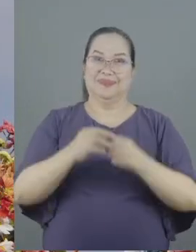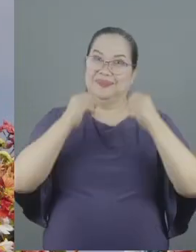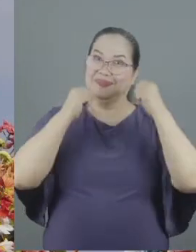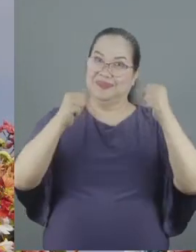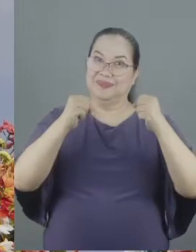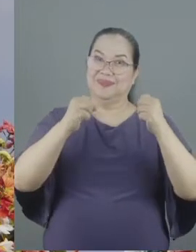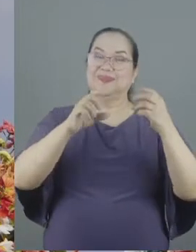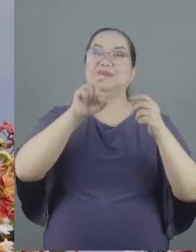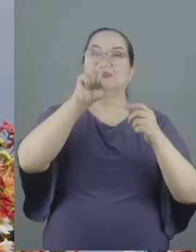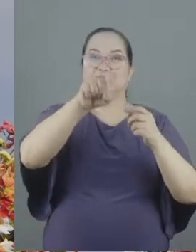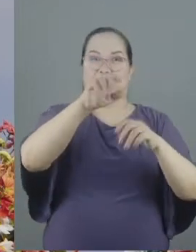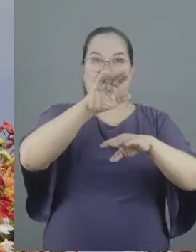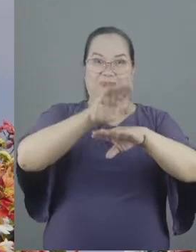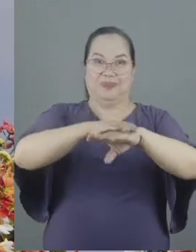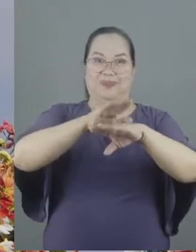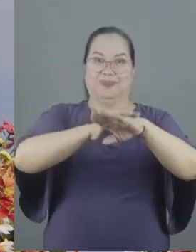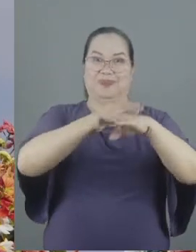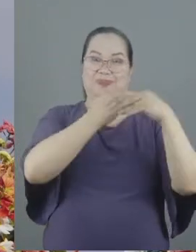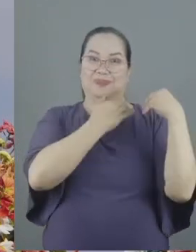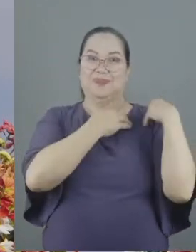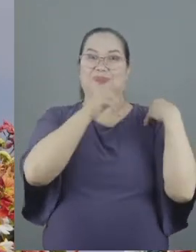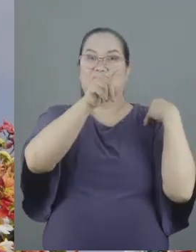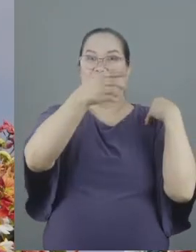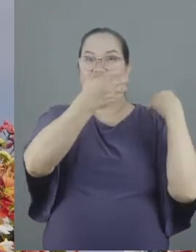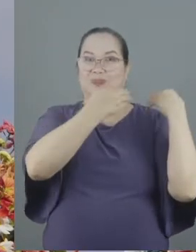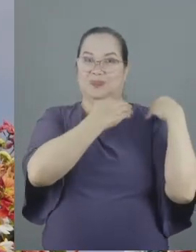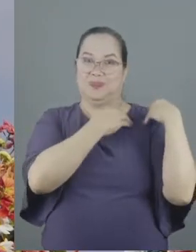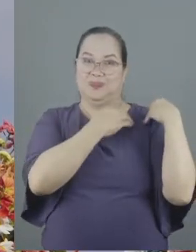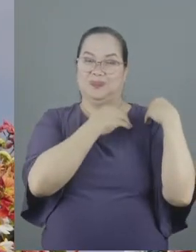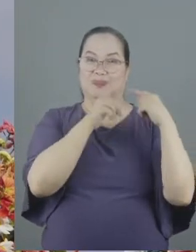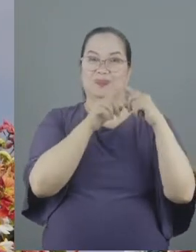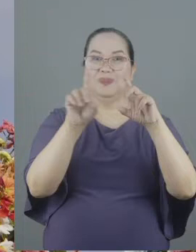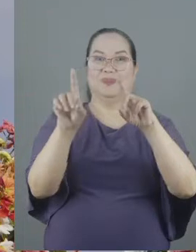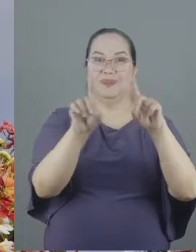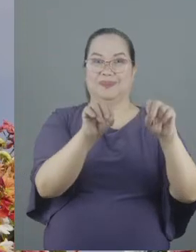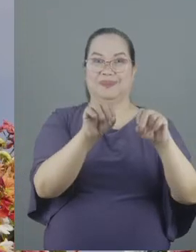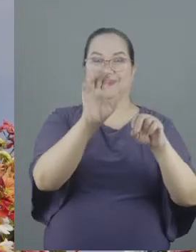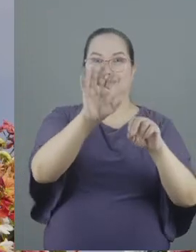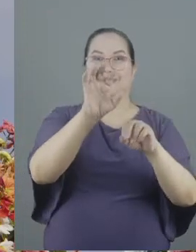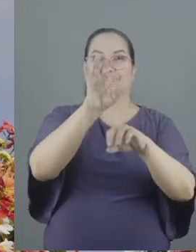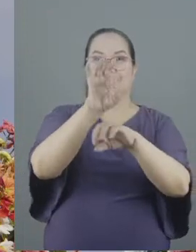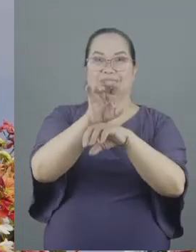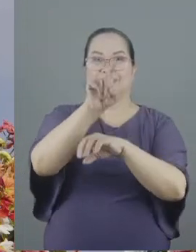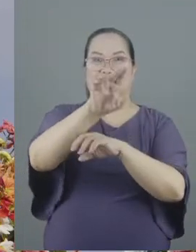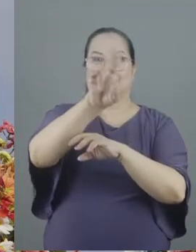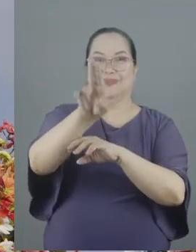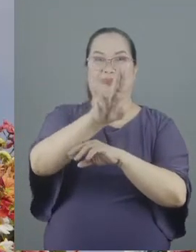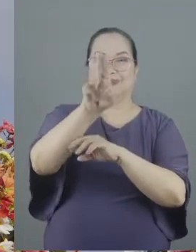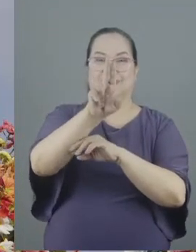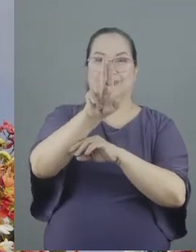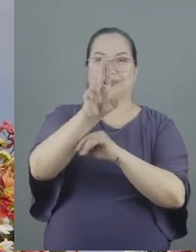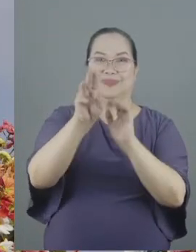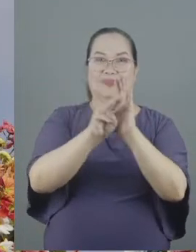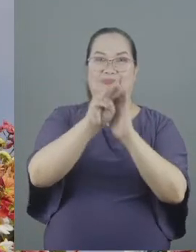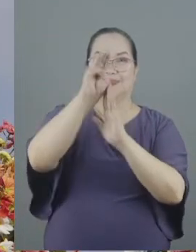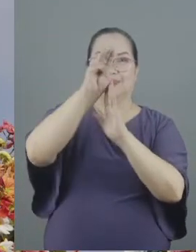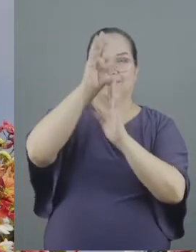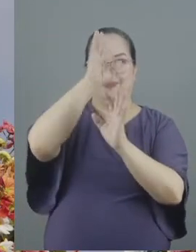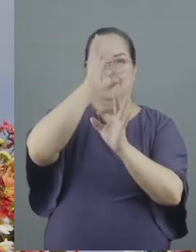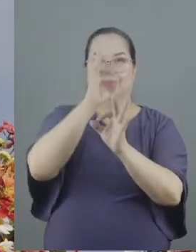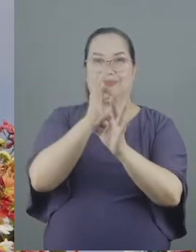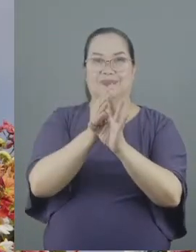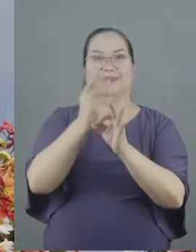obligated they have a debt to pay they are committed and obligated to use their maturity in the faith to